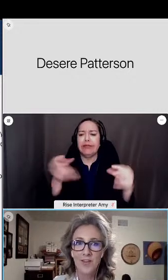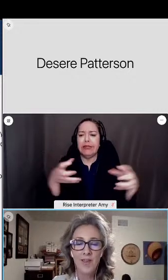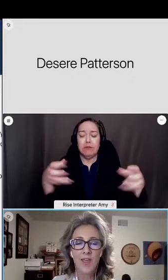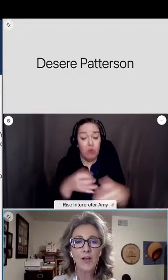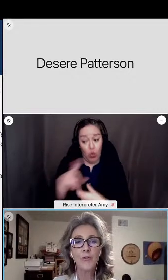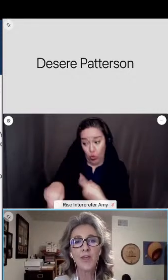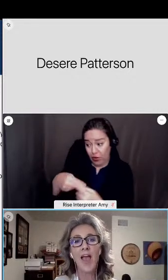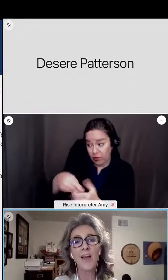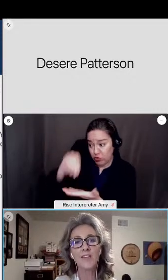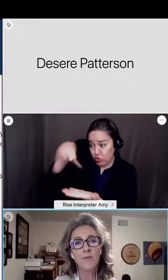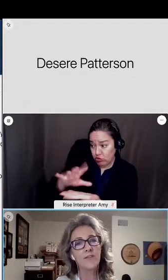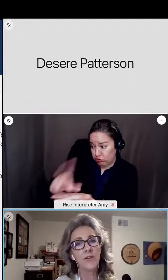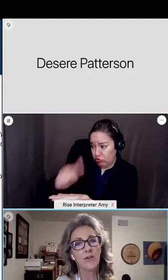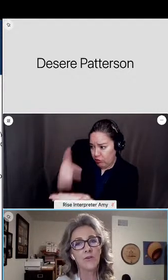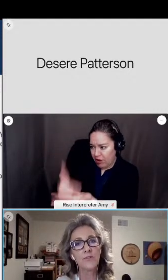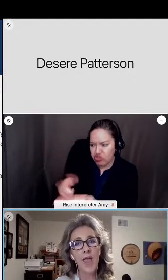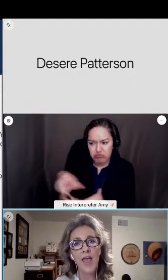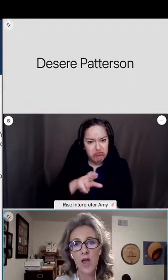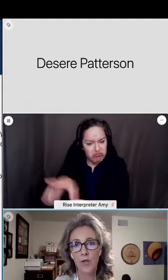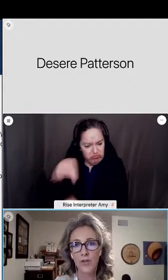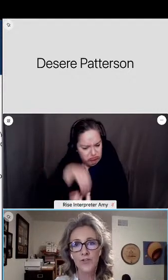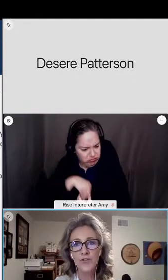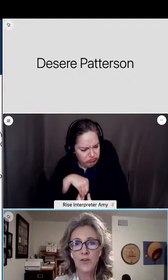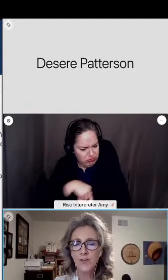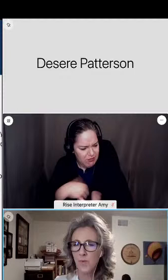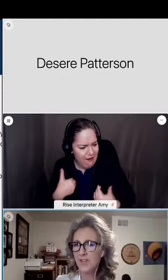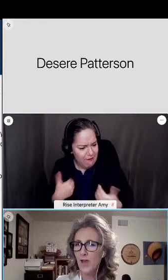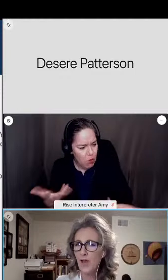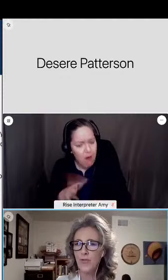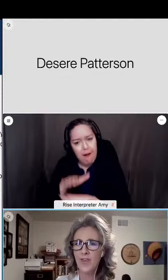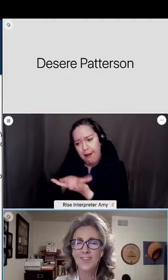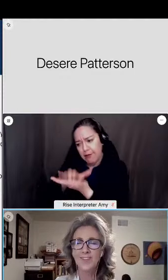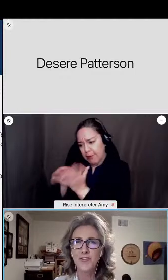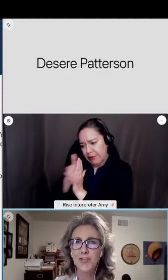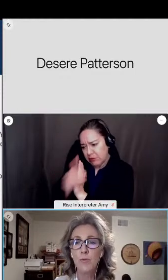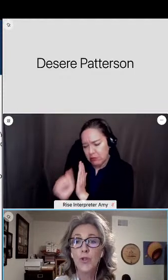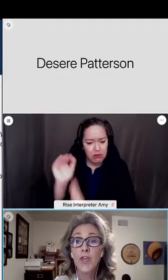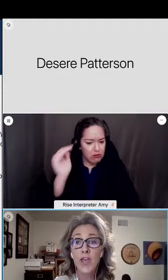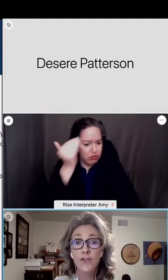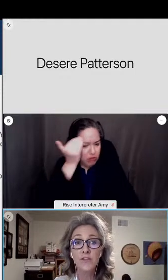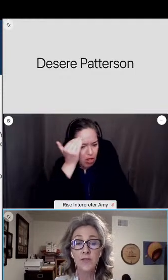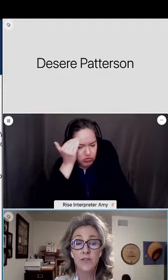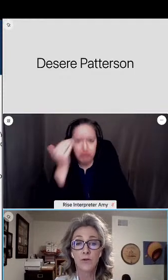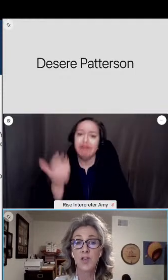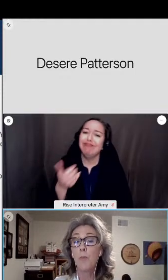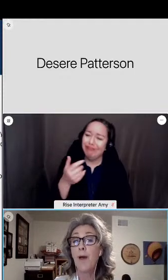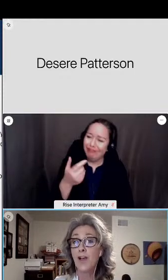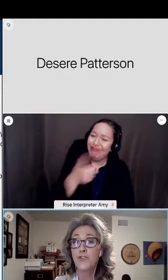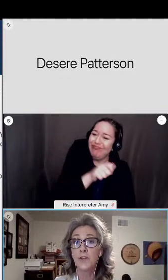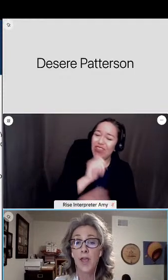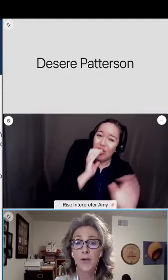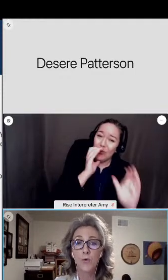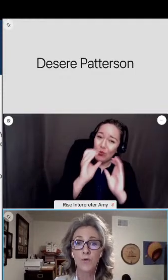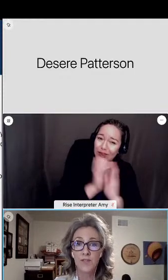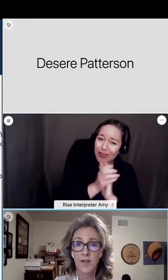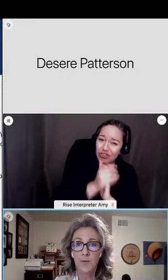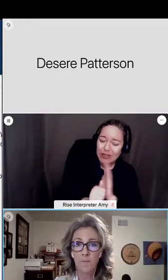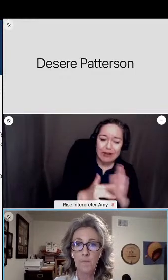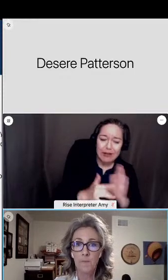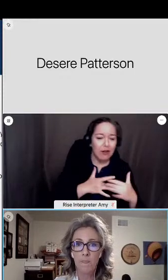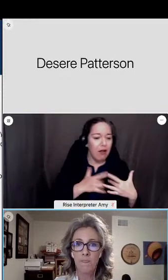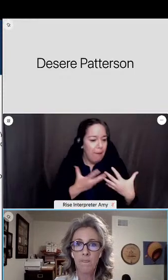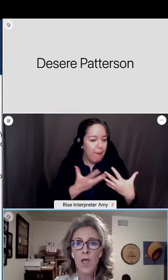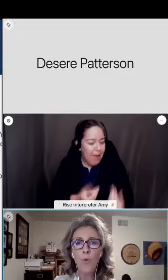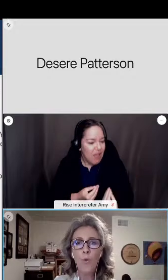our district, including academic skills and knowledge, as well as other things such as communication skills, compassion, and goal